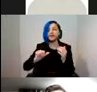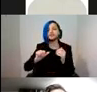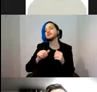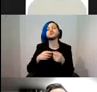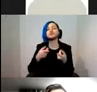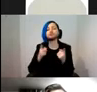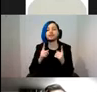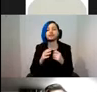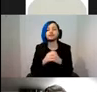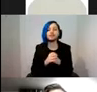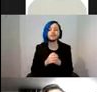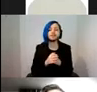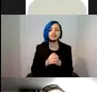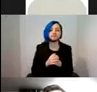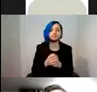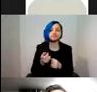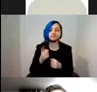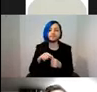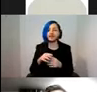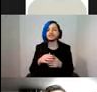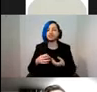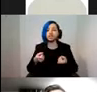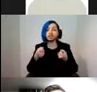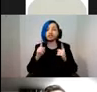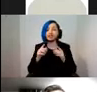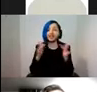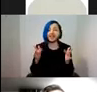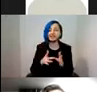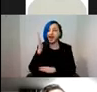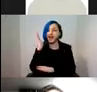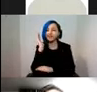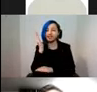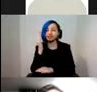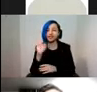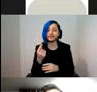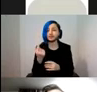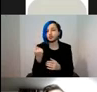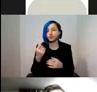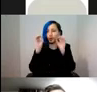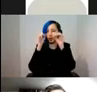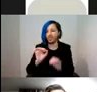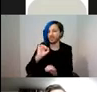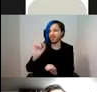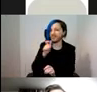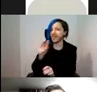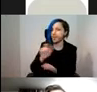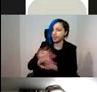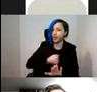evangelist for Google, that's their term, not mine,